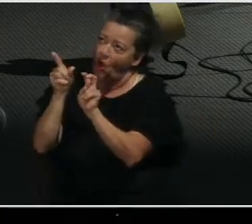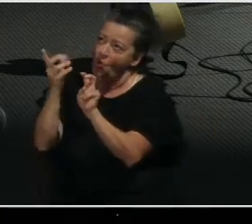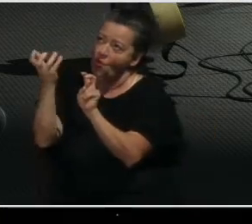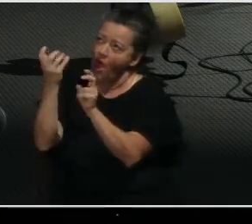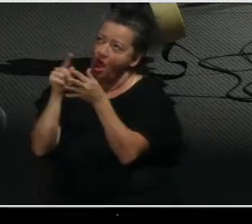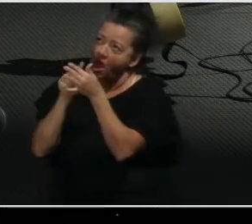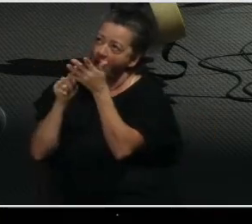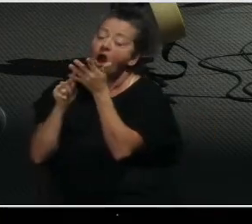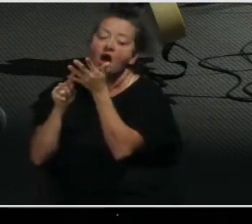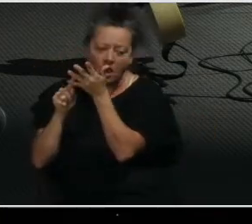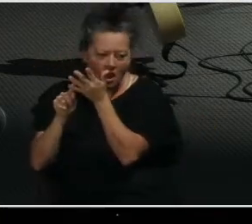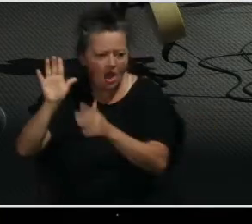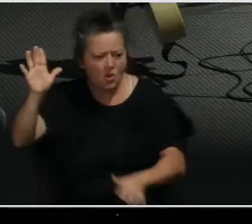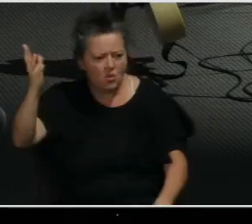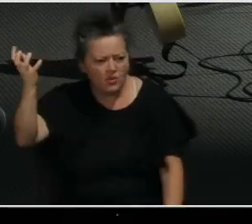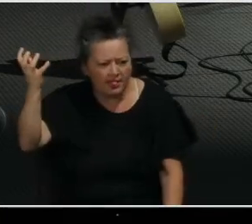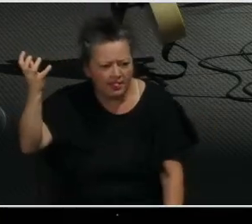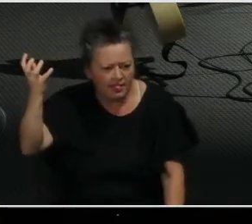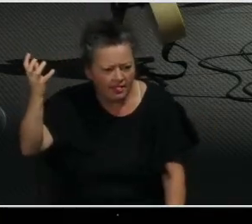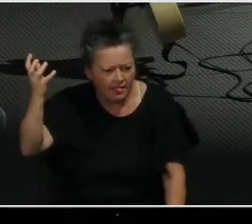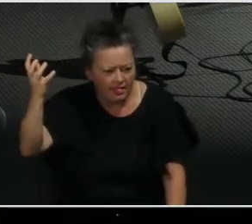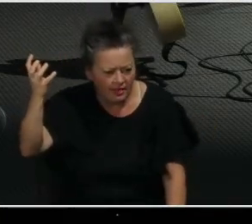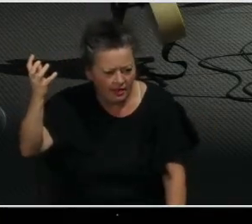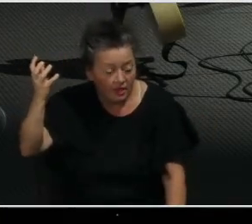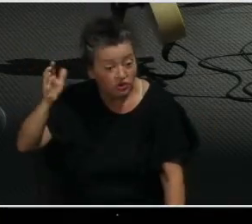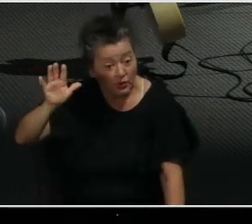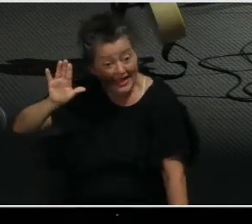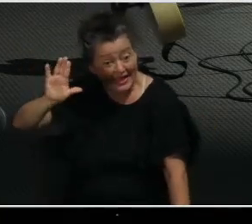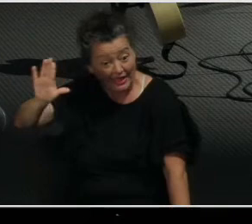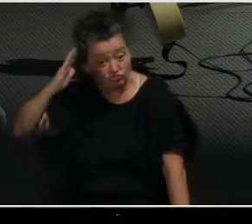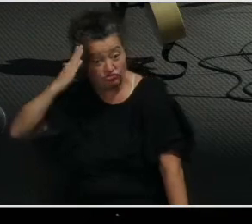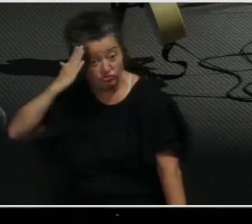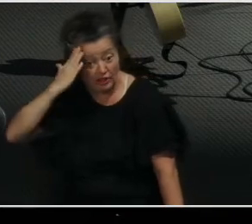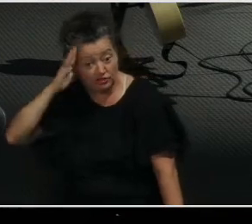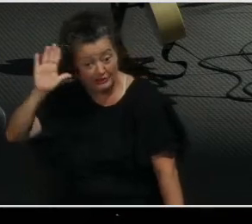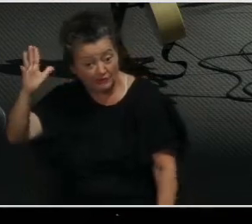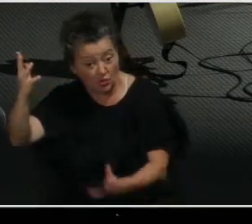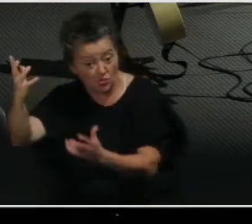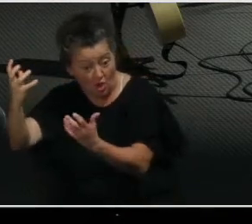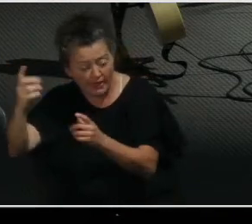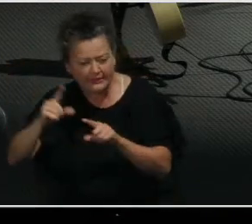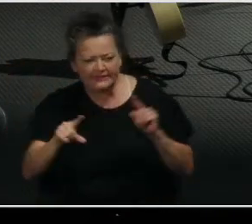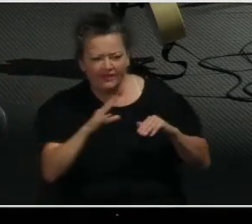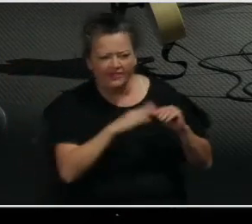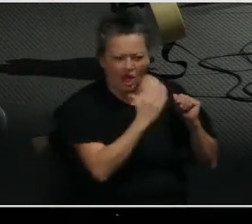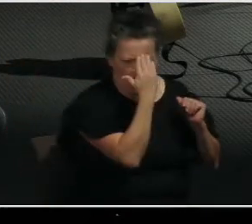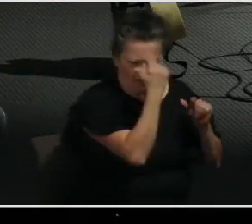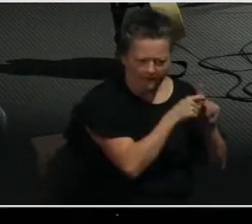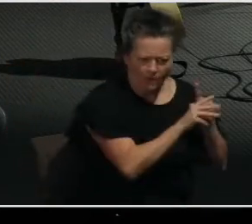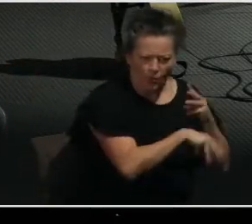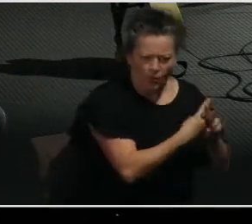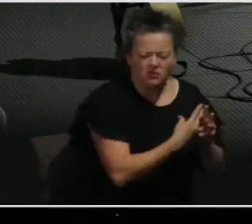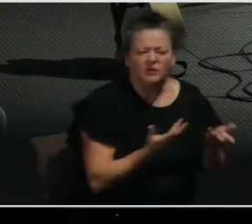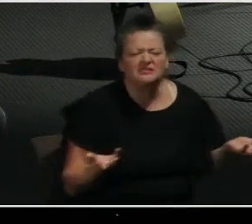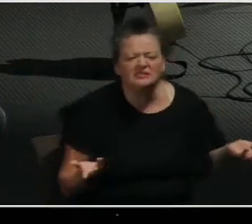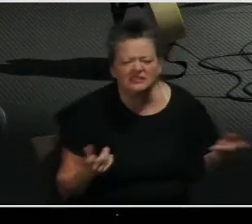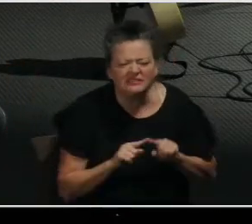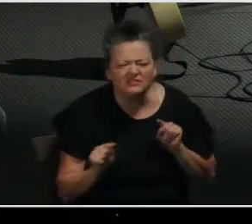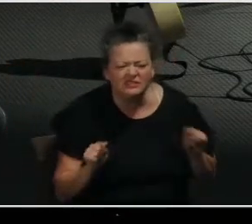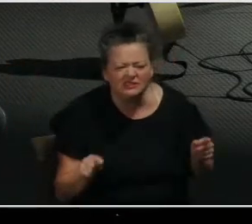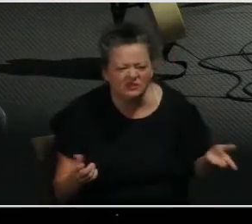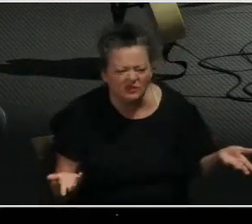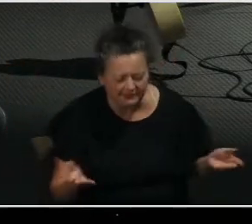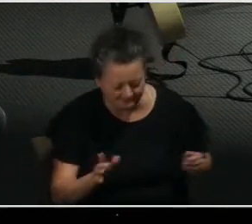of the will of God contrast with the world's knowledge? And I want to give you some examples here. Let's consider some